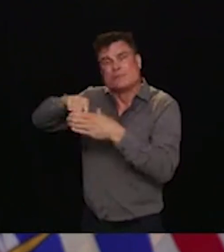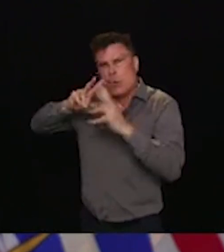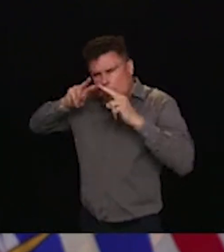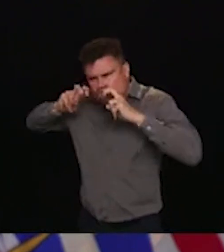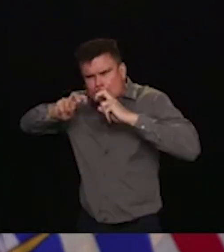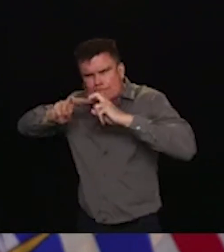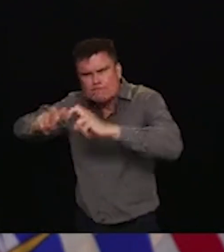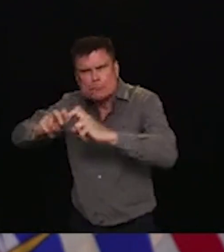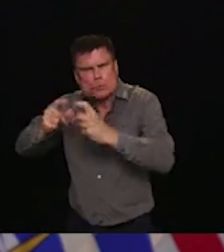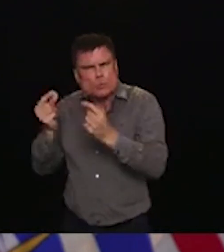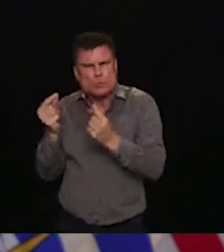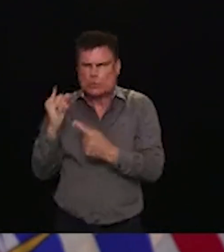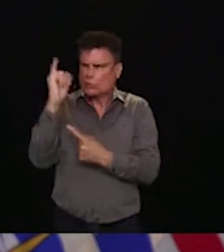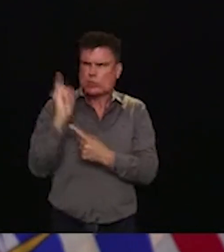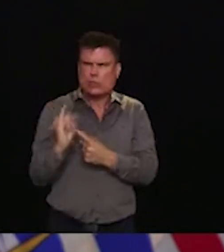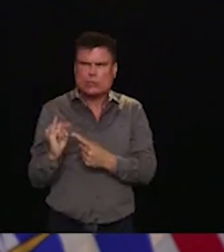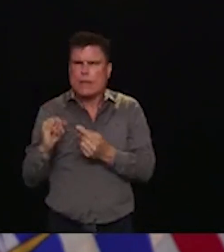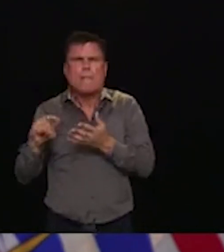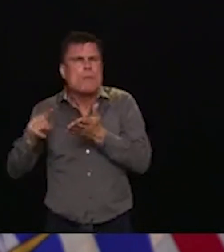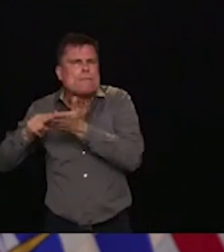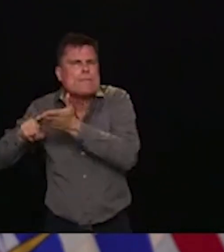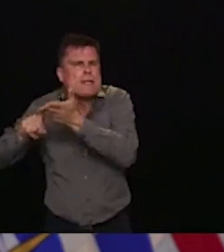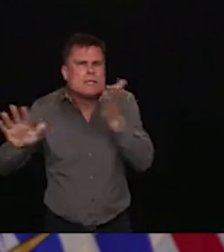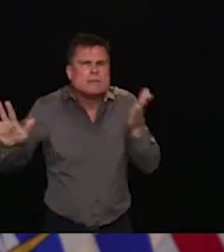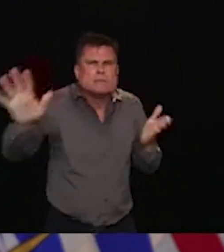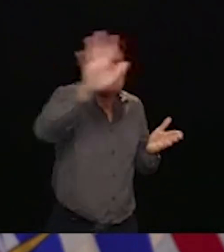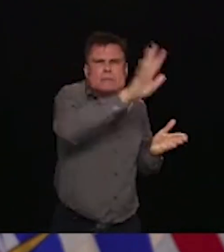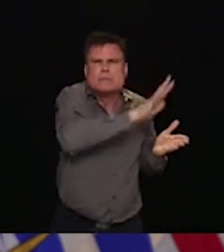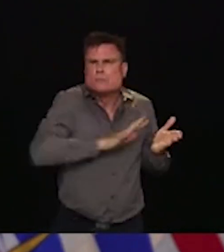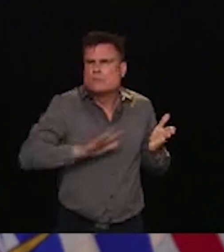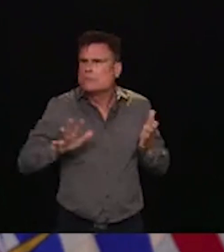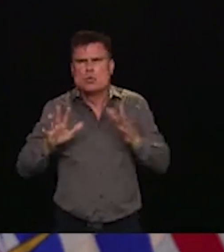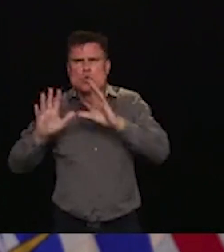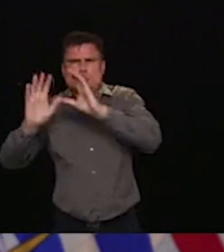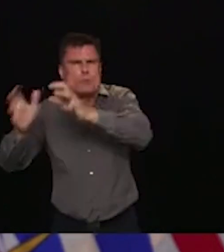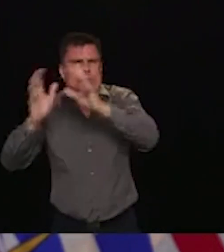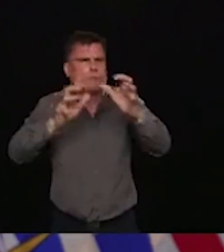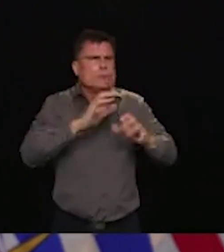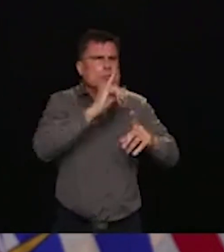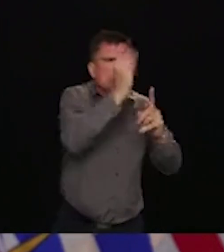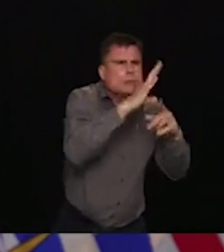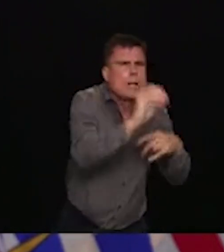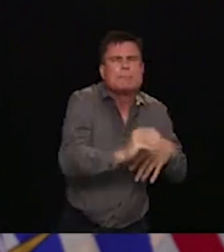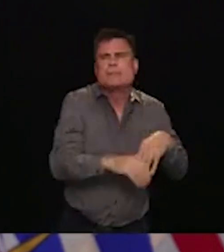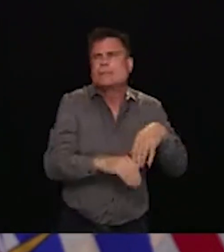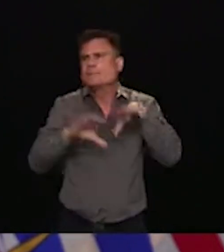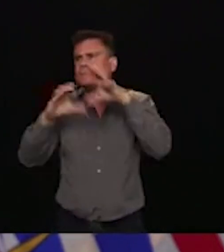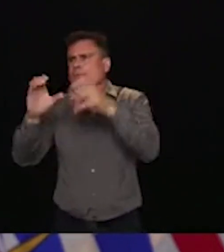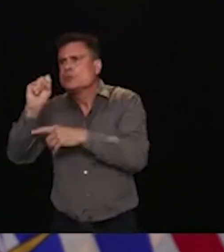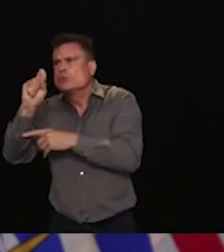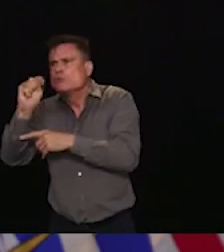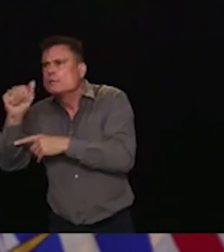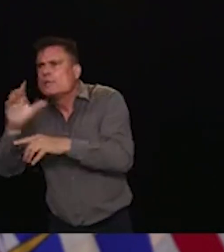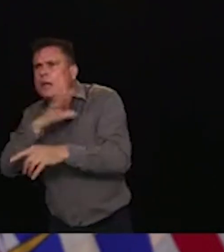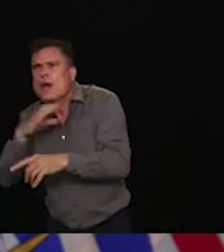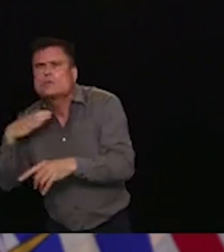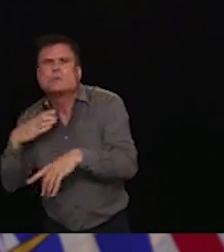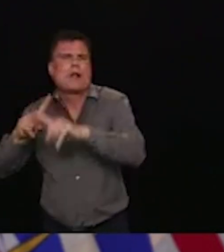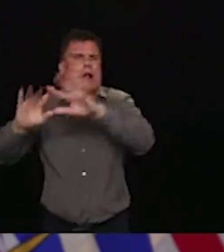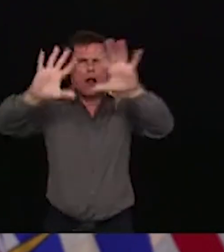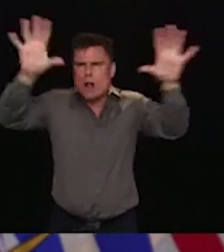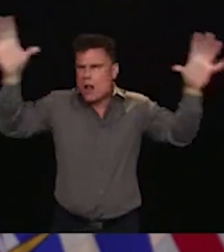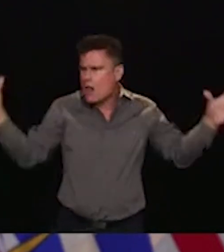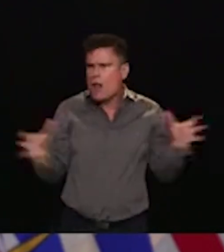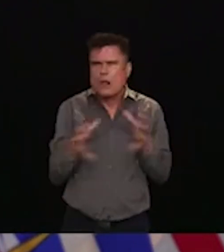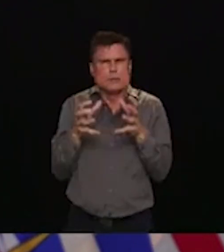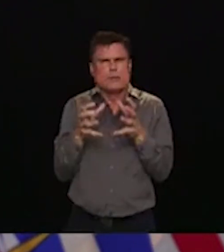Because we know it will take all of us working together to help lower strata insurance costs for people. And with that, I'd